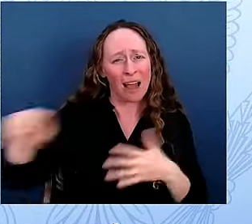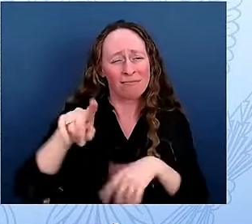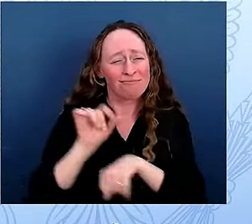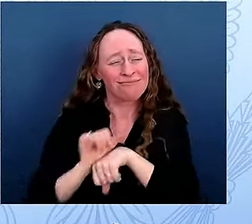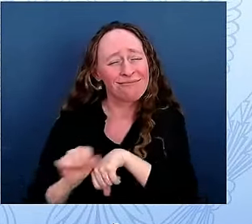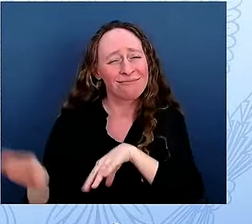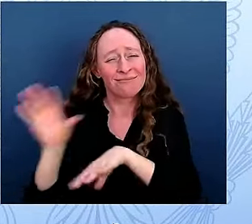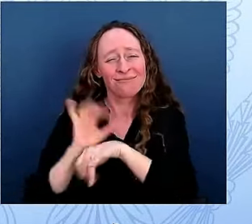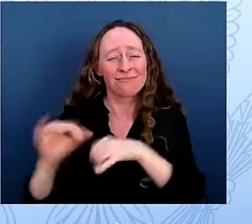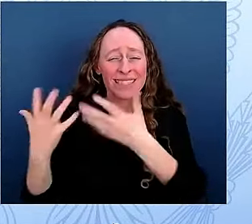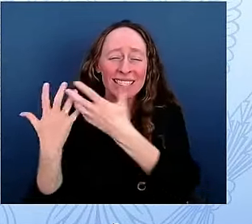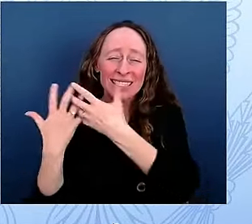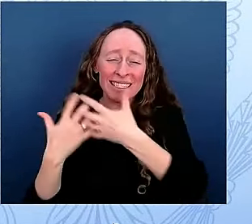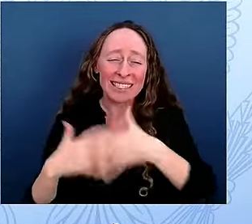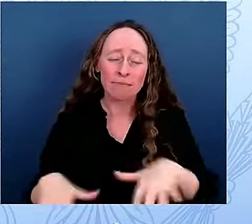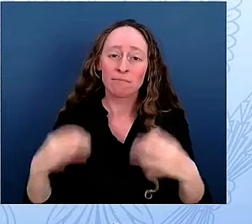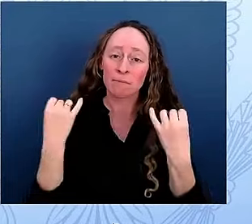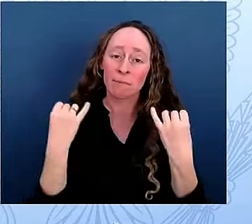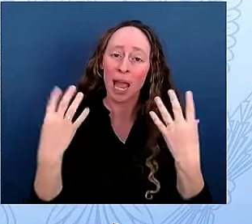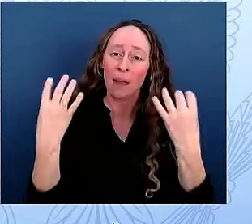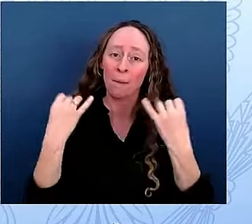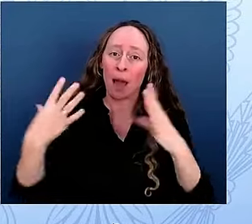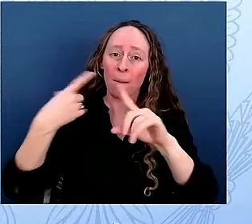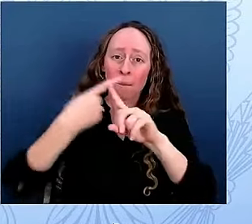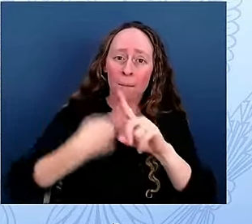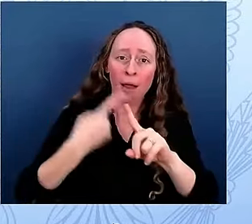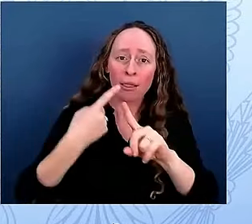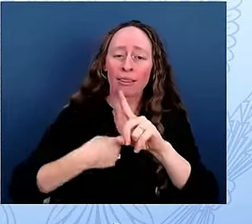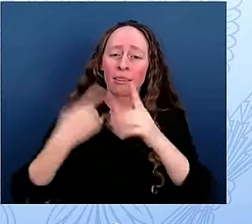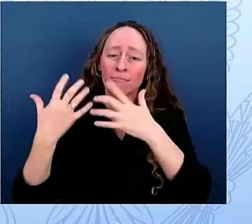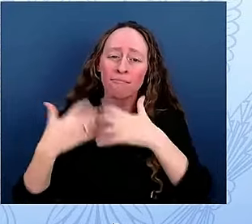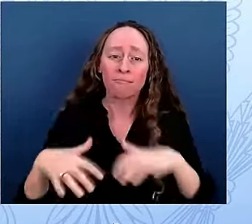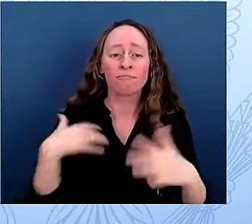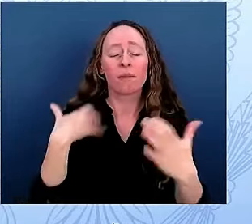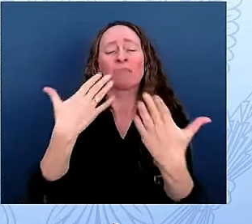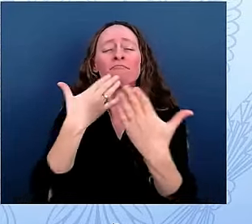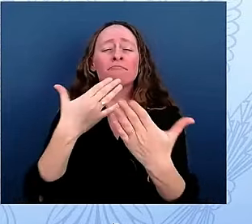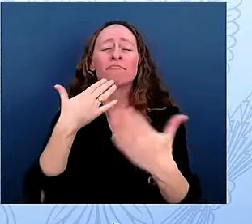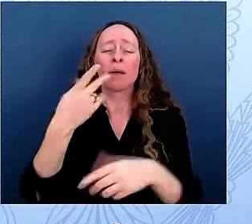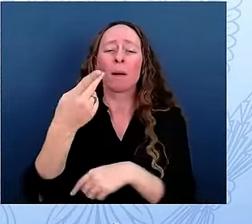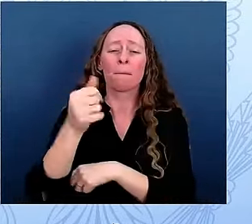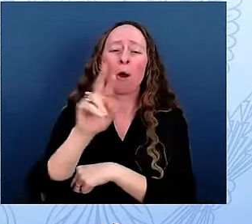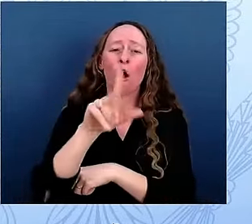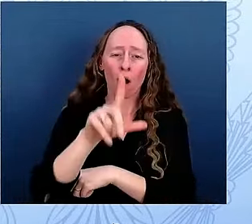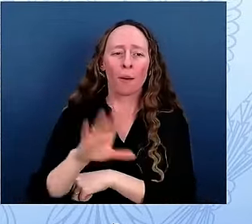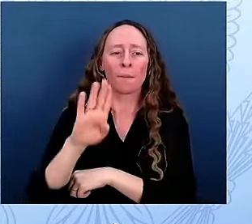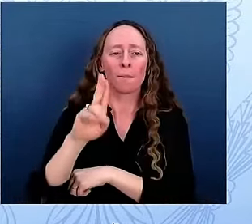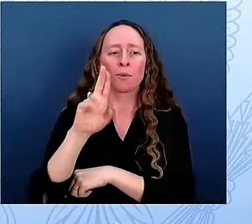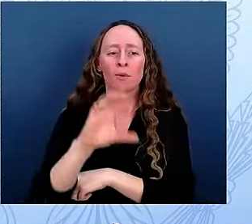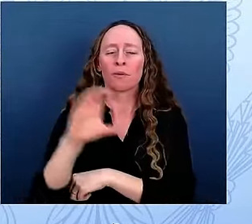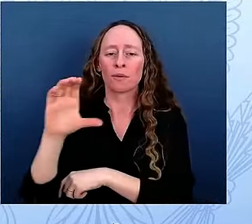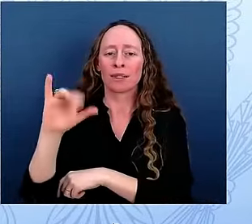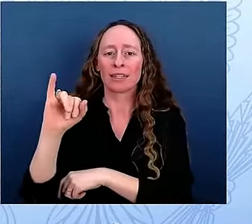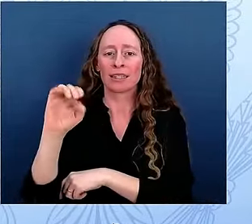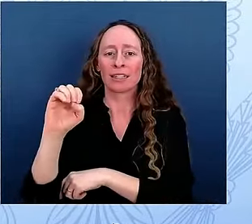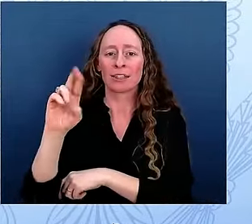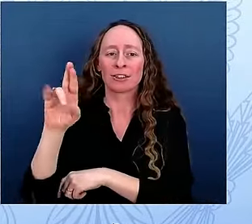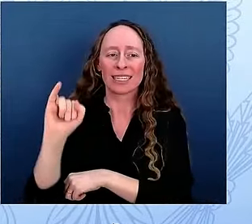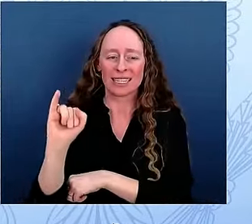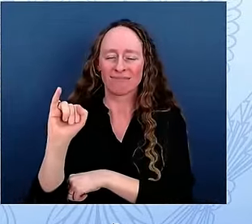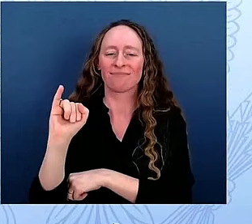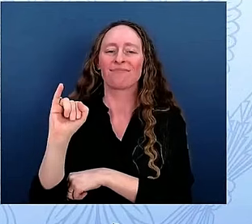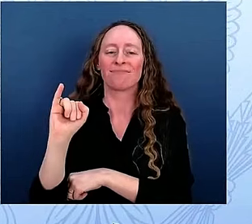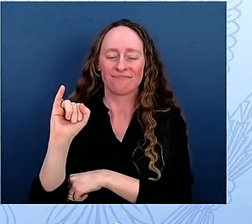I'm grateful to Paul Buccieri and the History Channel, the National Park Service, the White House curators and